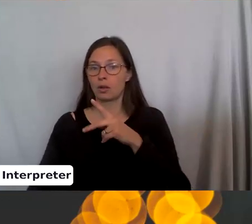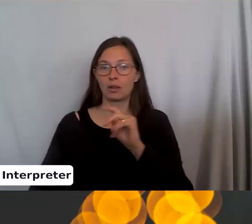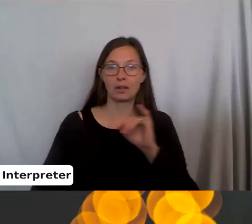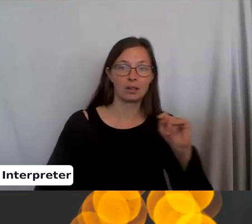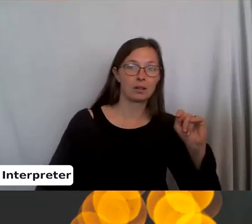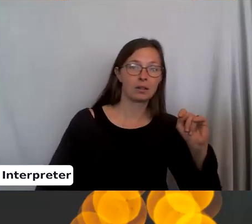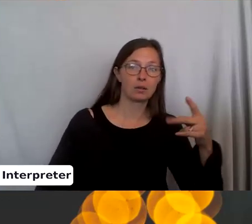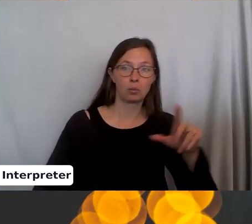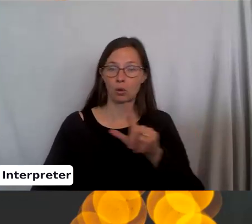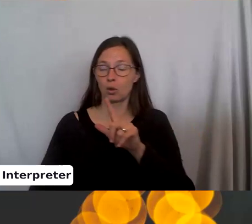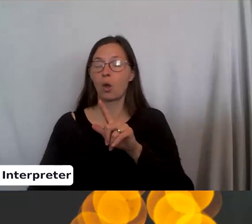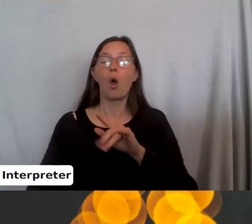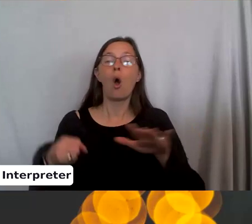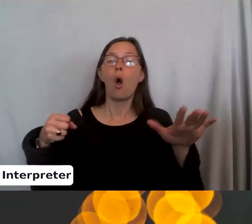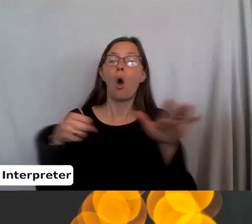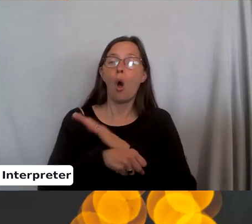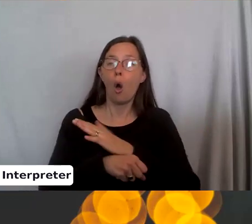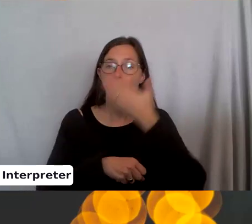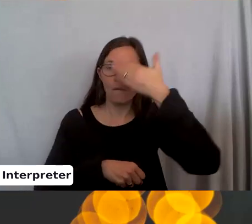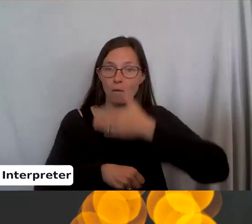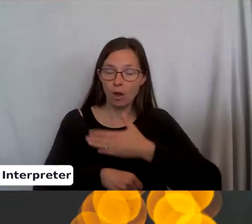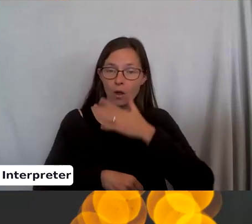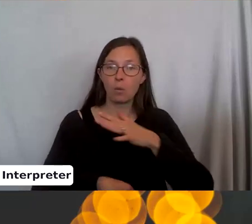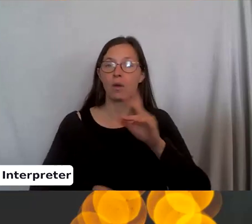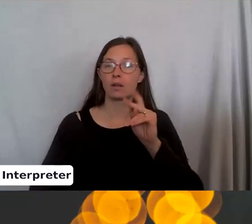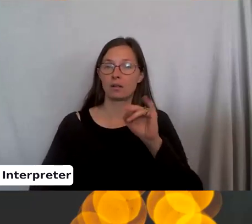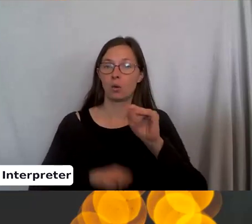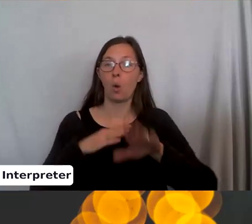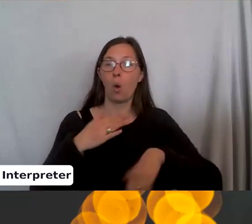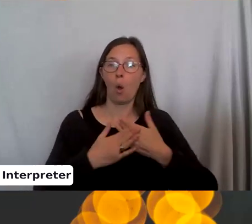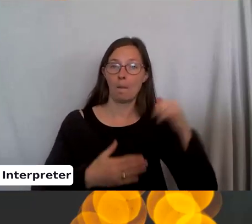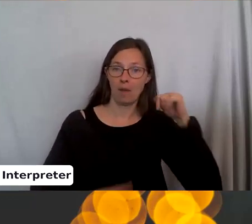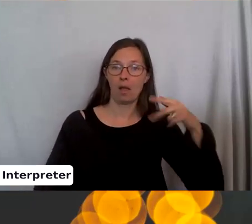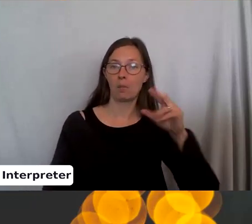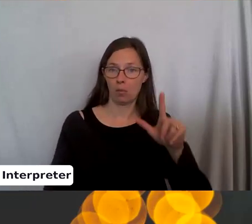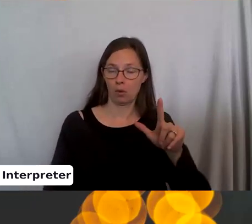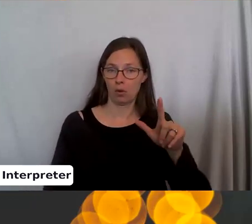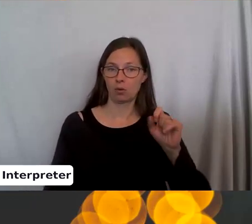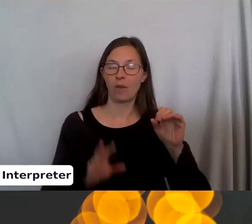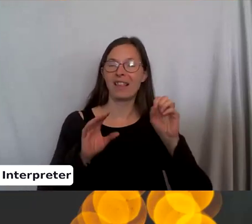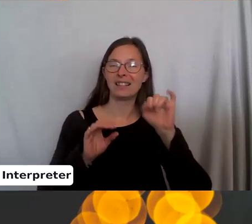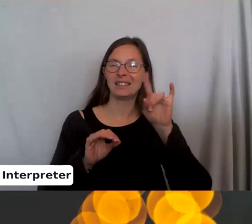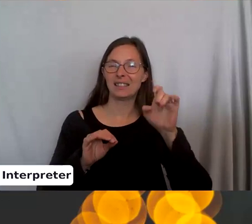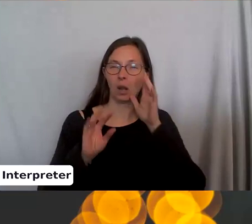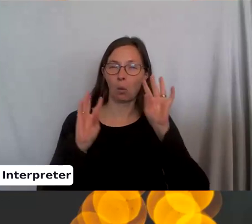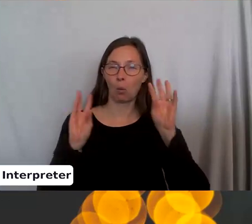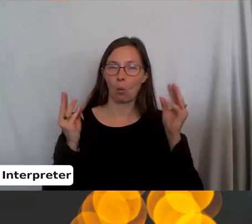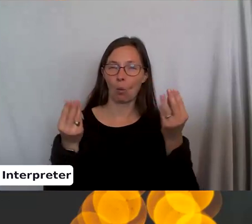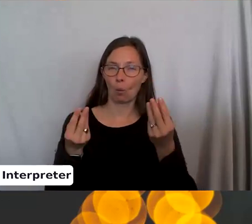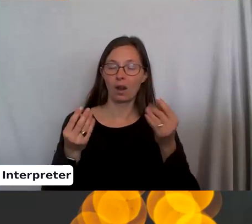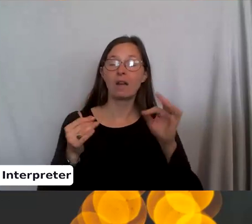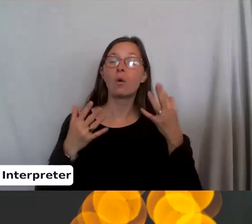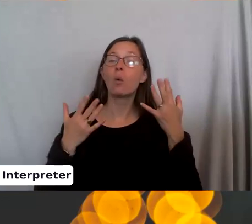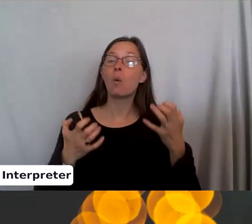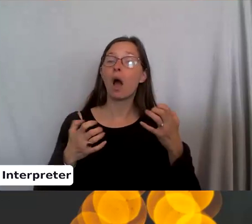back will be purl, and the sides will roll in because there's different tension on knitting and purling. If you want your